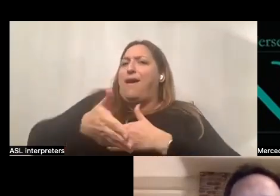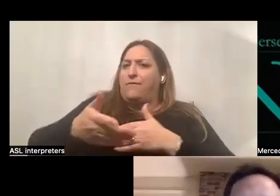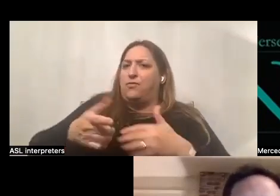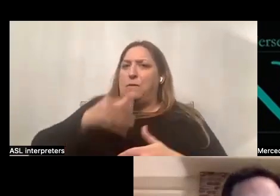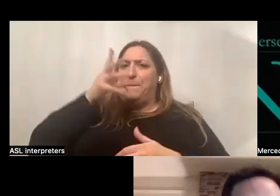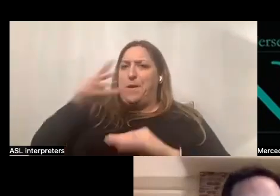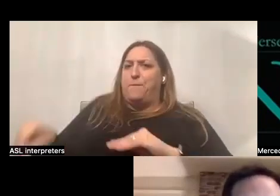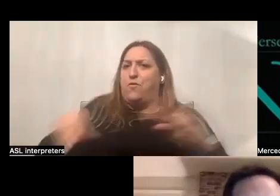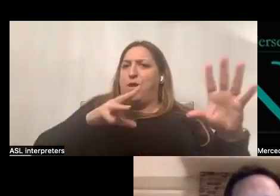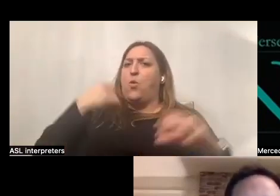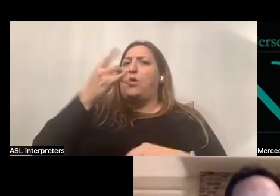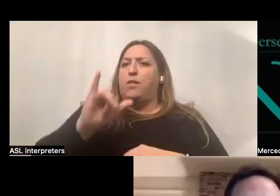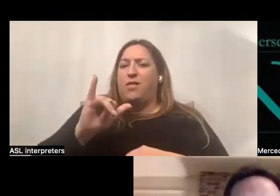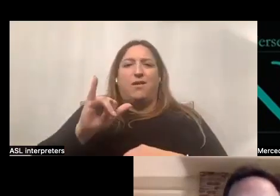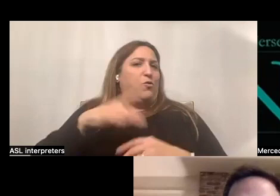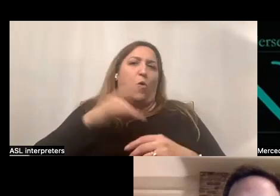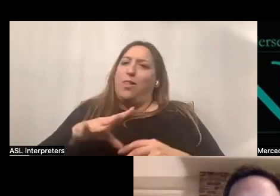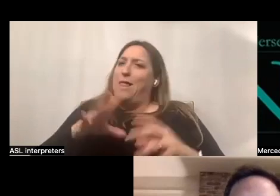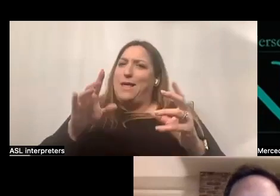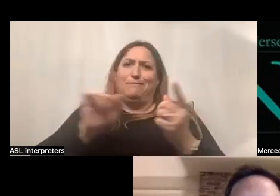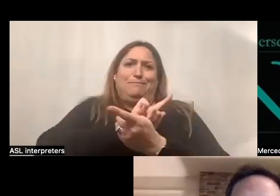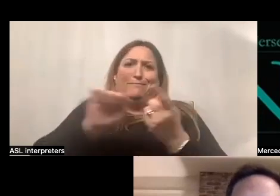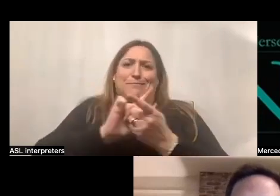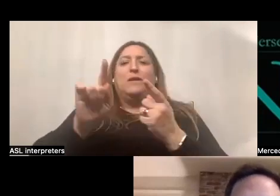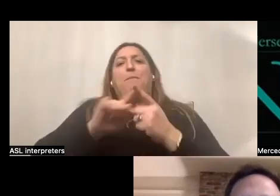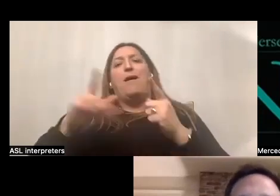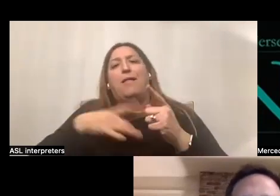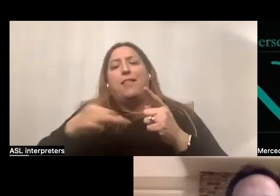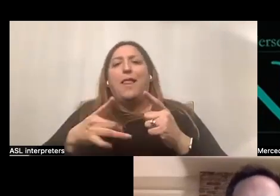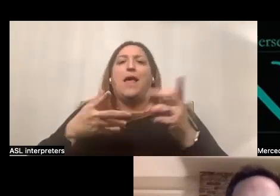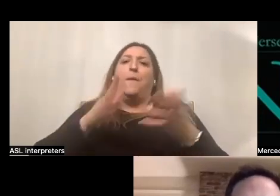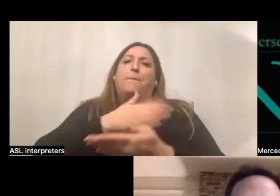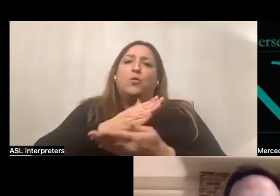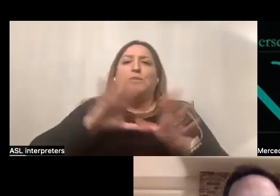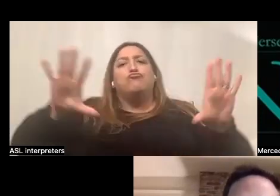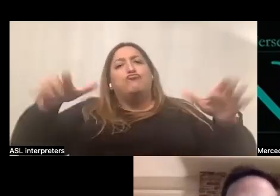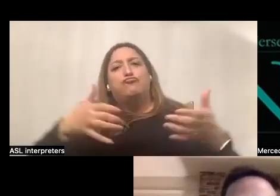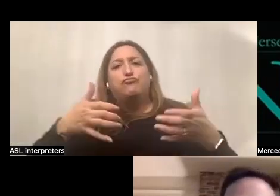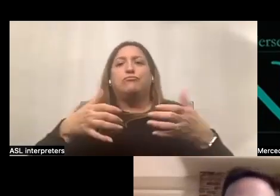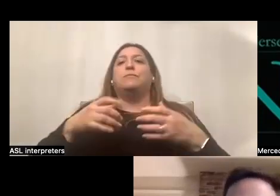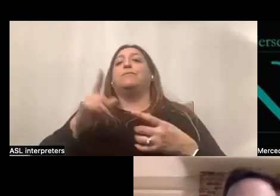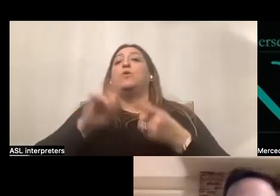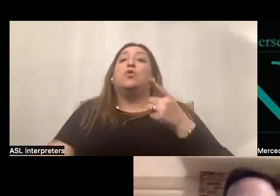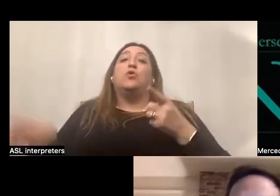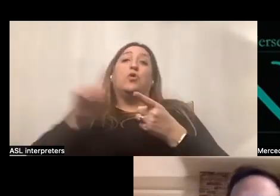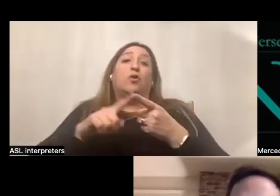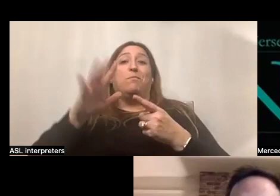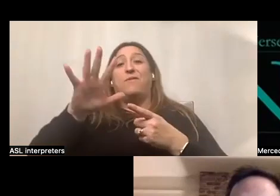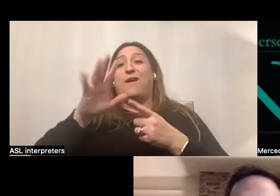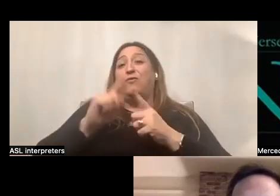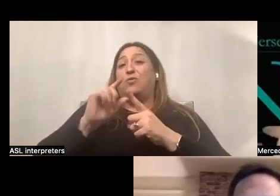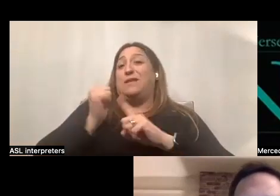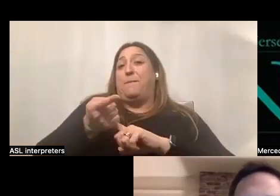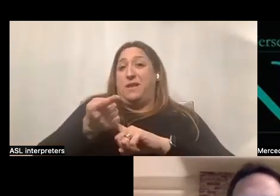Brock also doesn't like meetings, but luckily prefers social gatherings with food and music. The circle would meet and spend maybe about five to ten minutes at a time